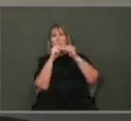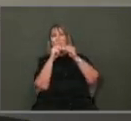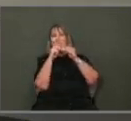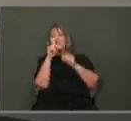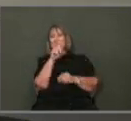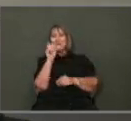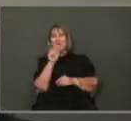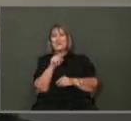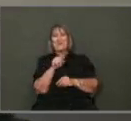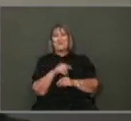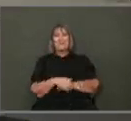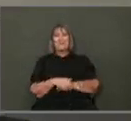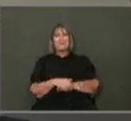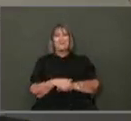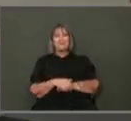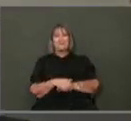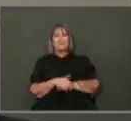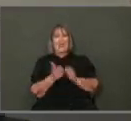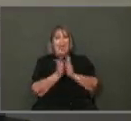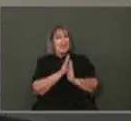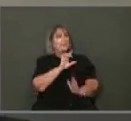Chief McManus wants a question.